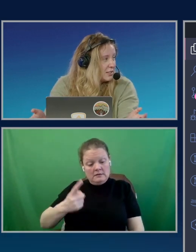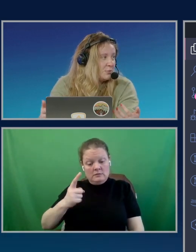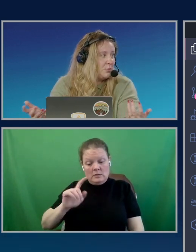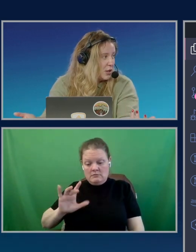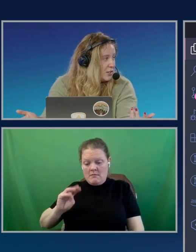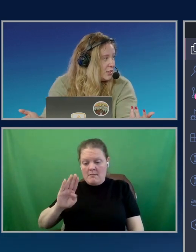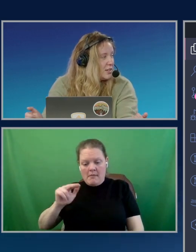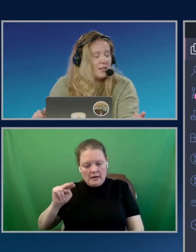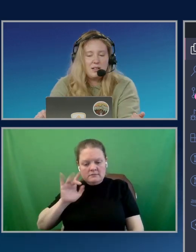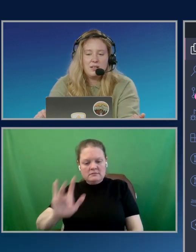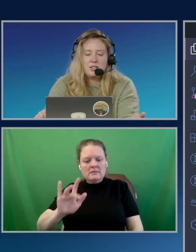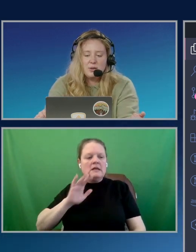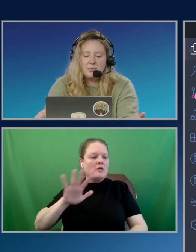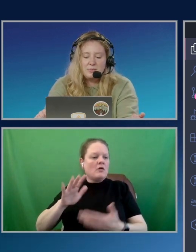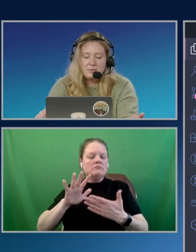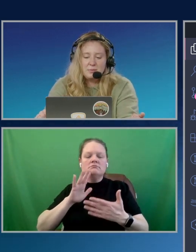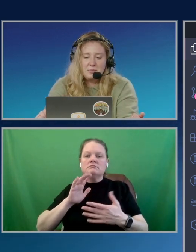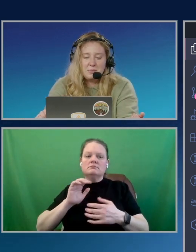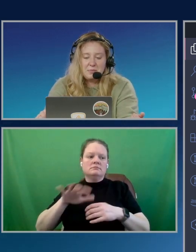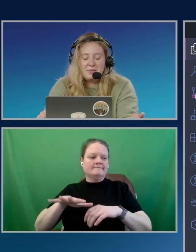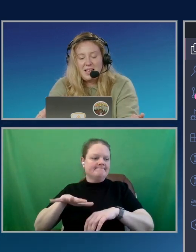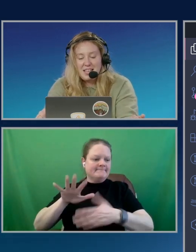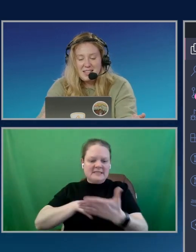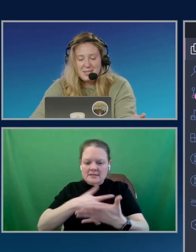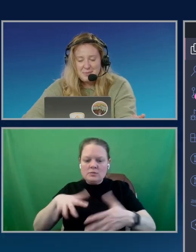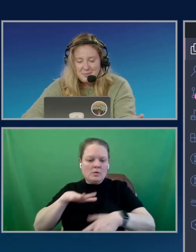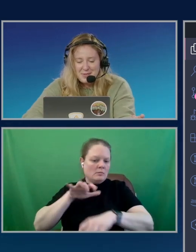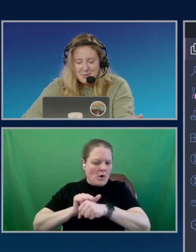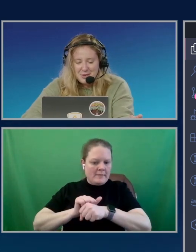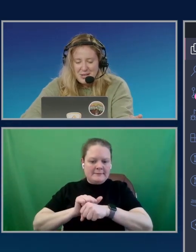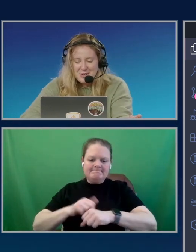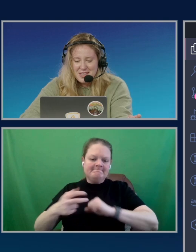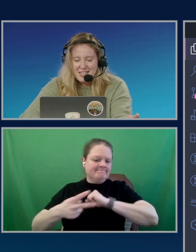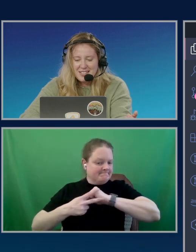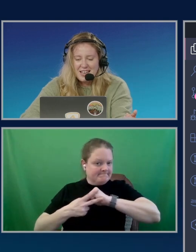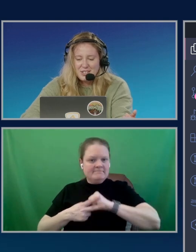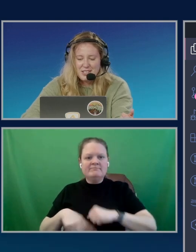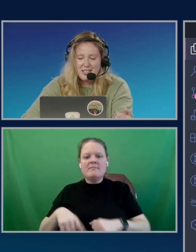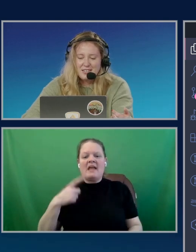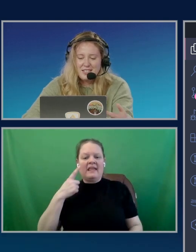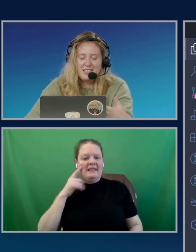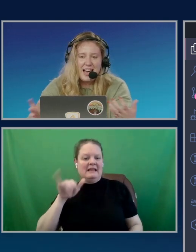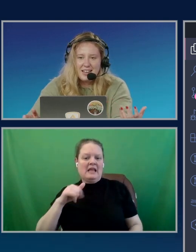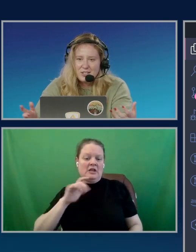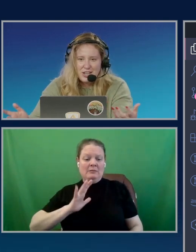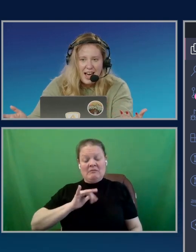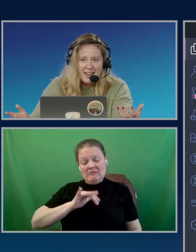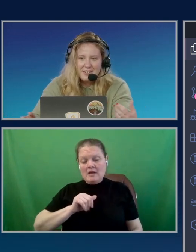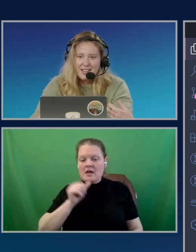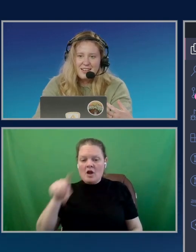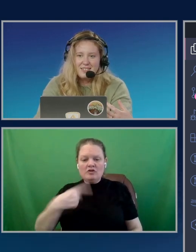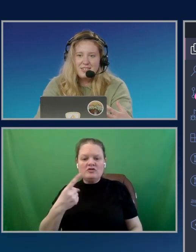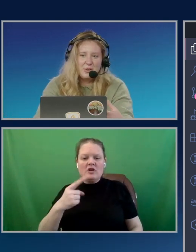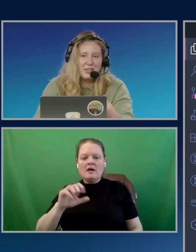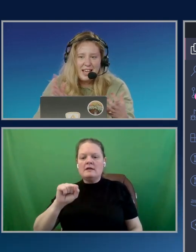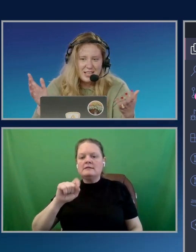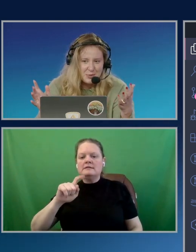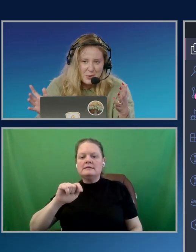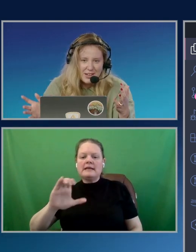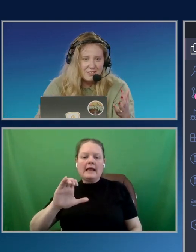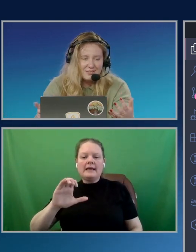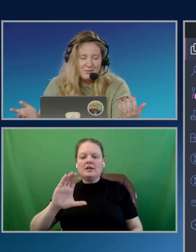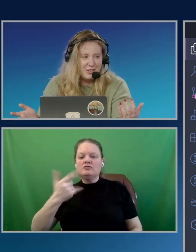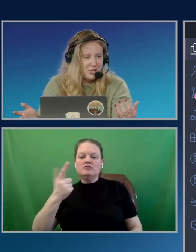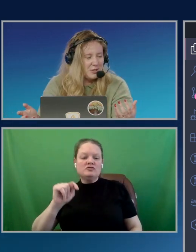logged and booked. So I think that's pretty cool that it's not just a static chat that only